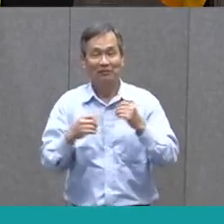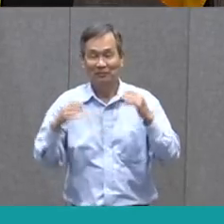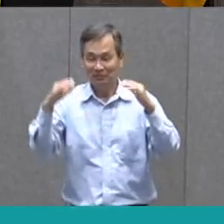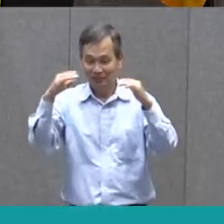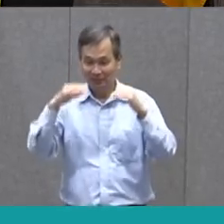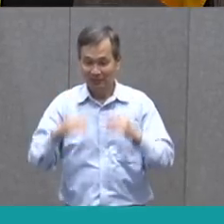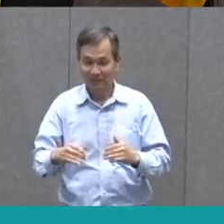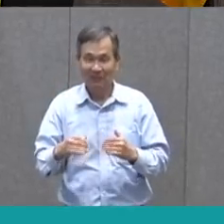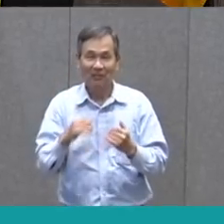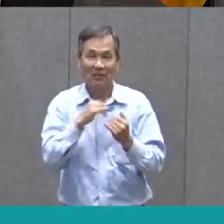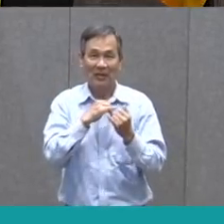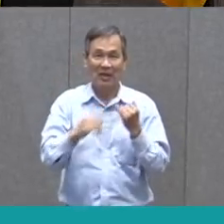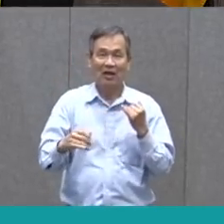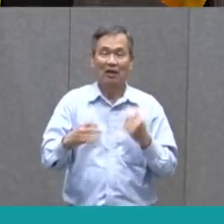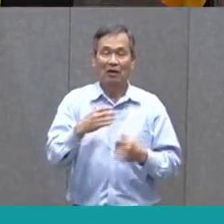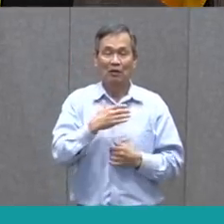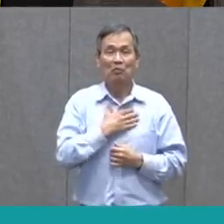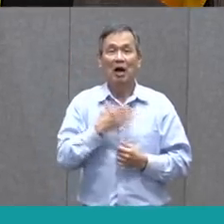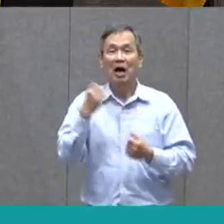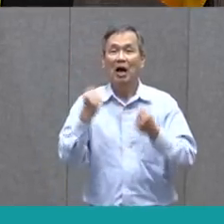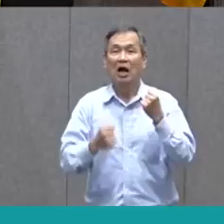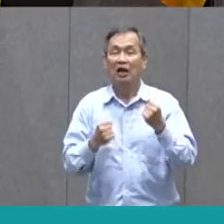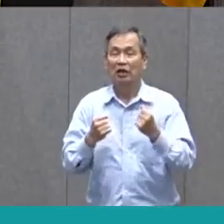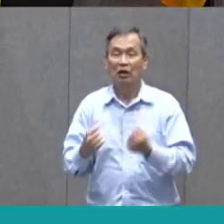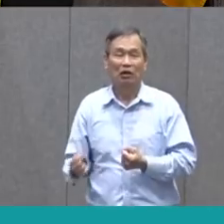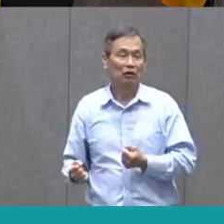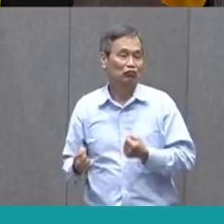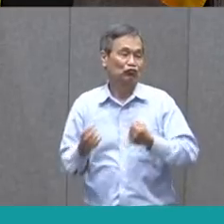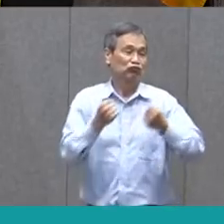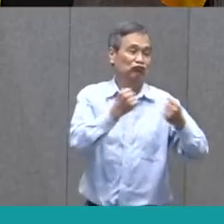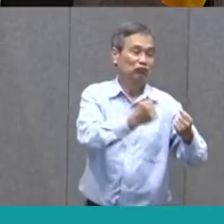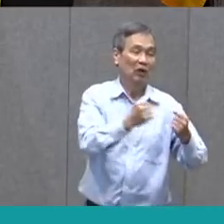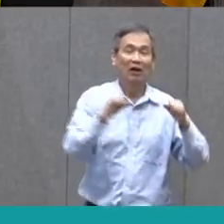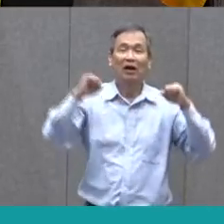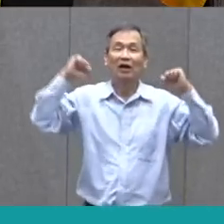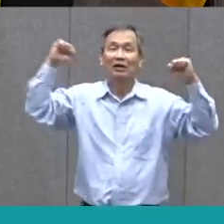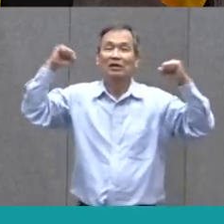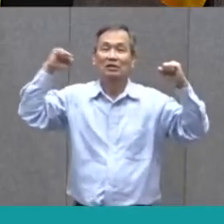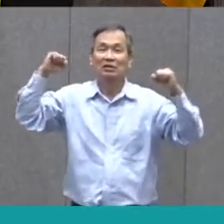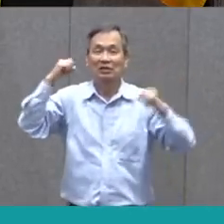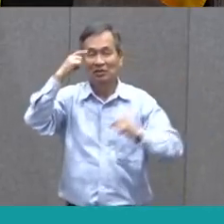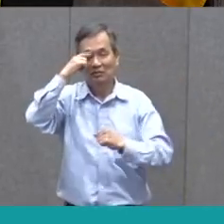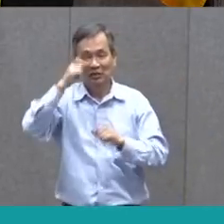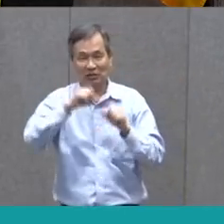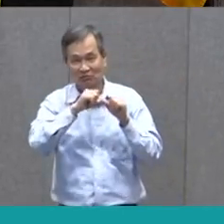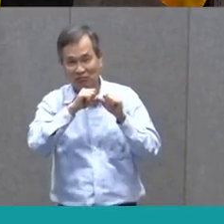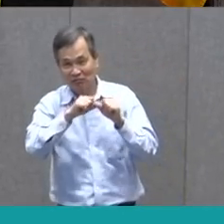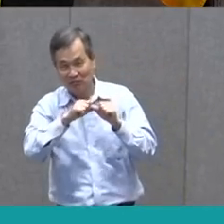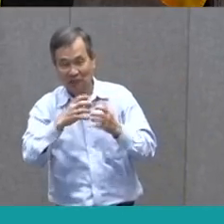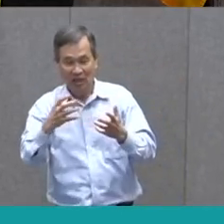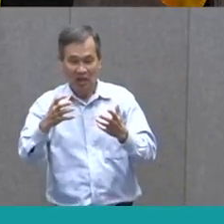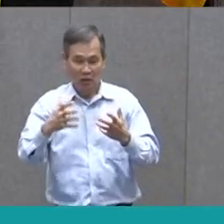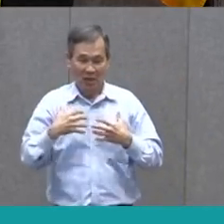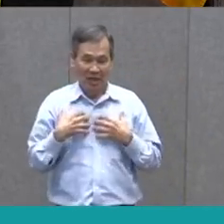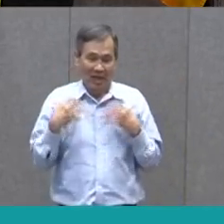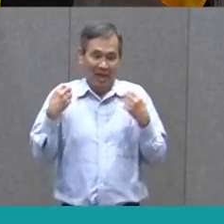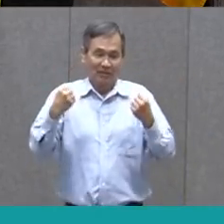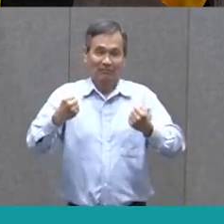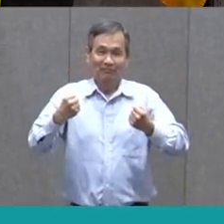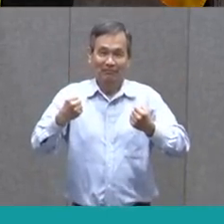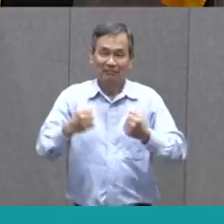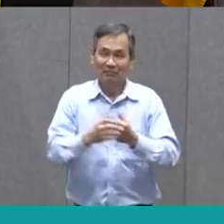And finally, my car also takes me to exercise because I need to exercise to stay healthy.